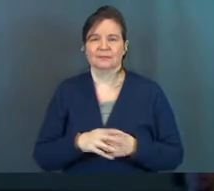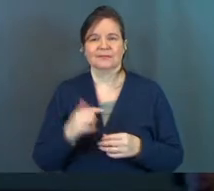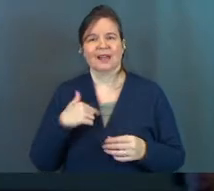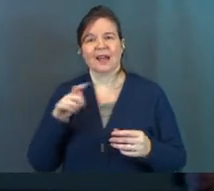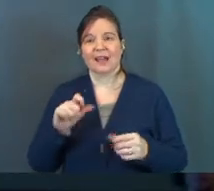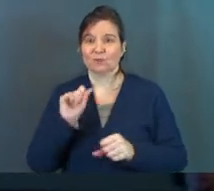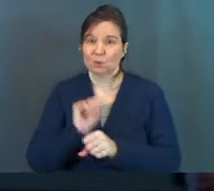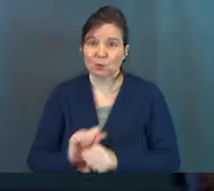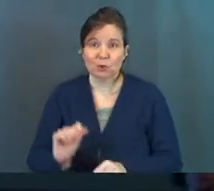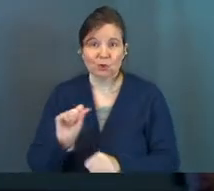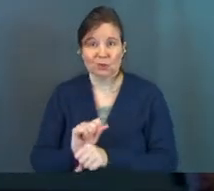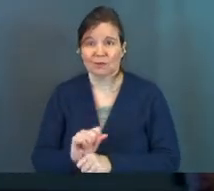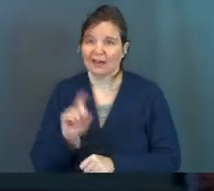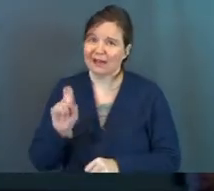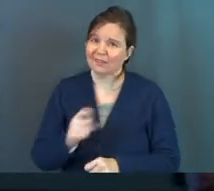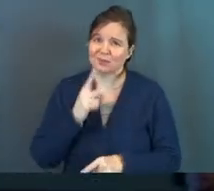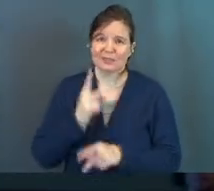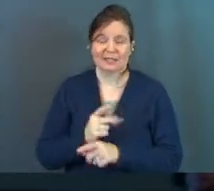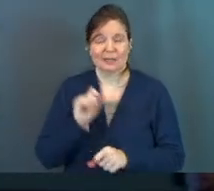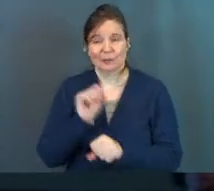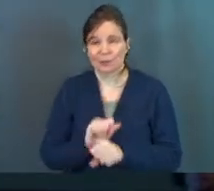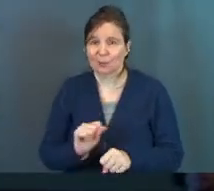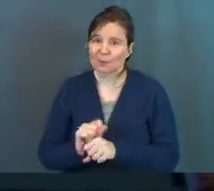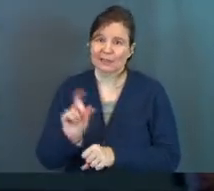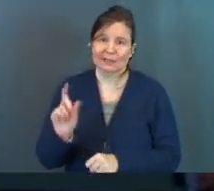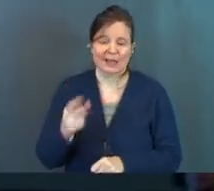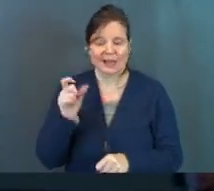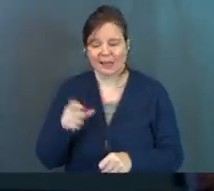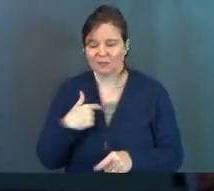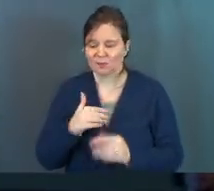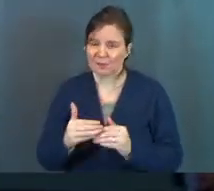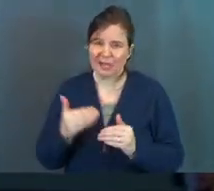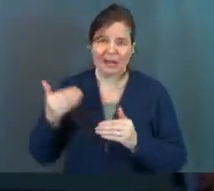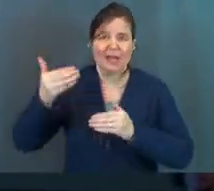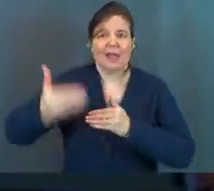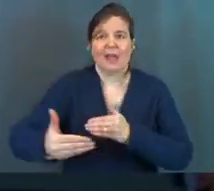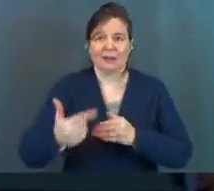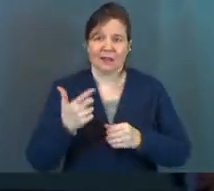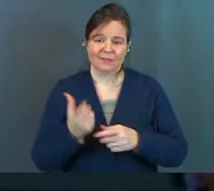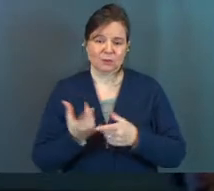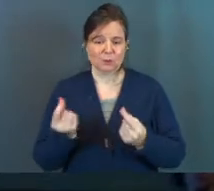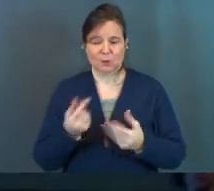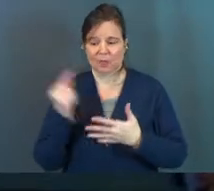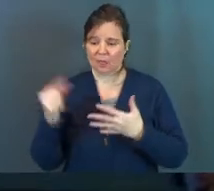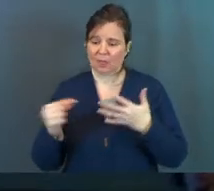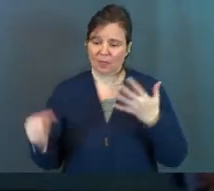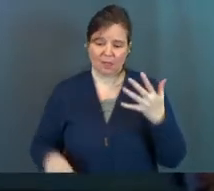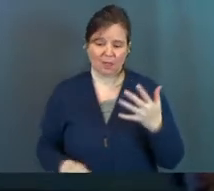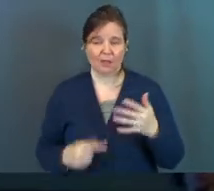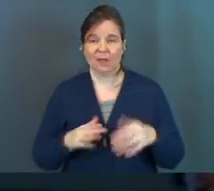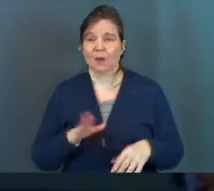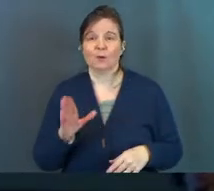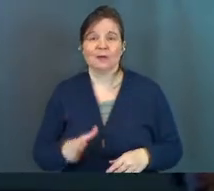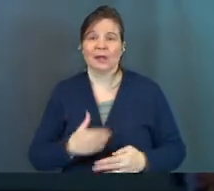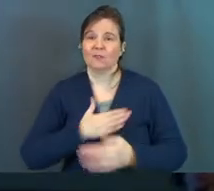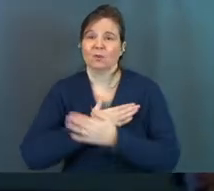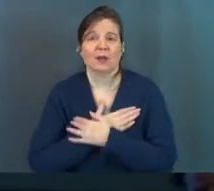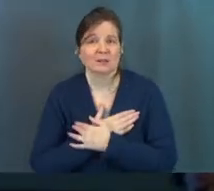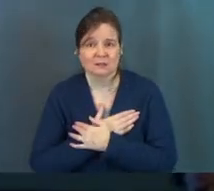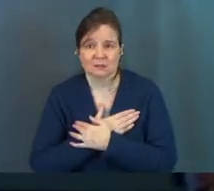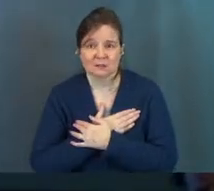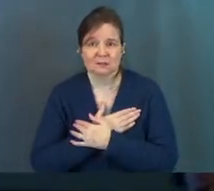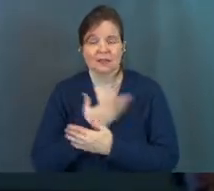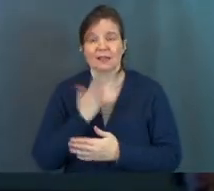I've got to work. I've got to keep working. I've got to get ahead. I've got to do these things and we'll never rest.